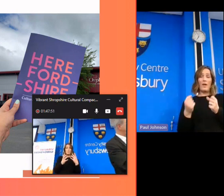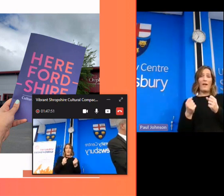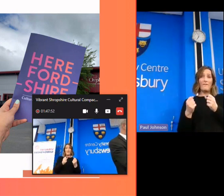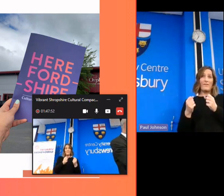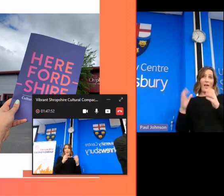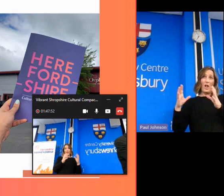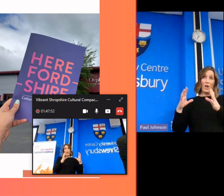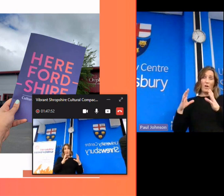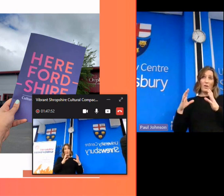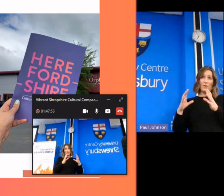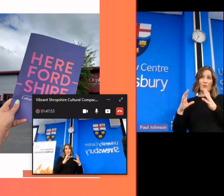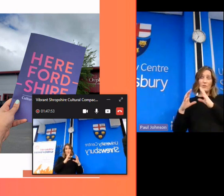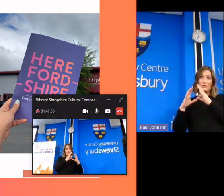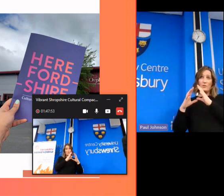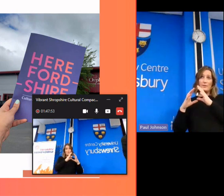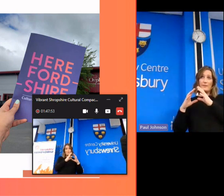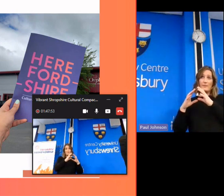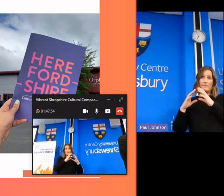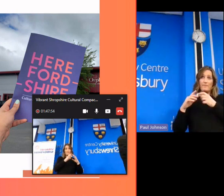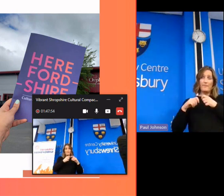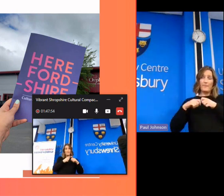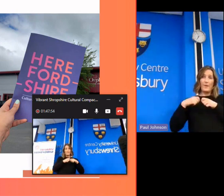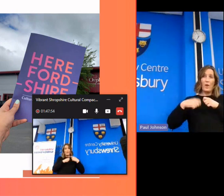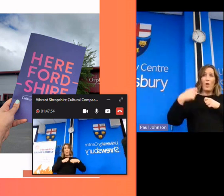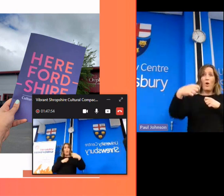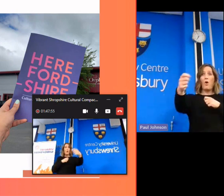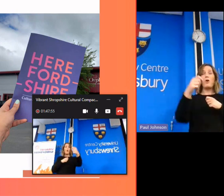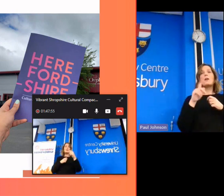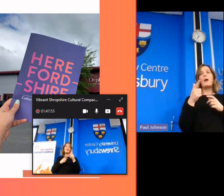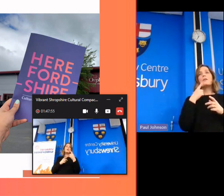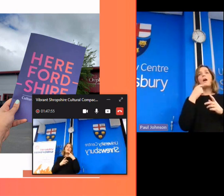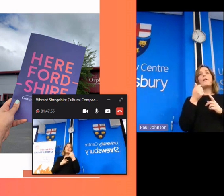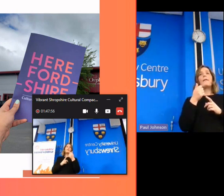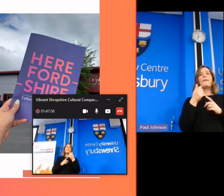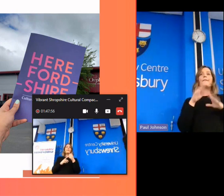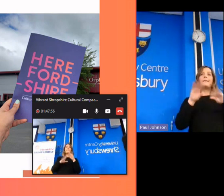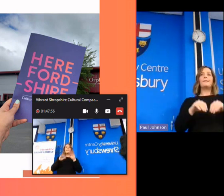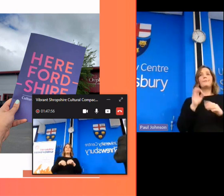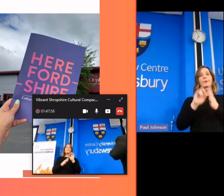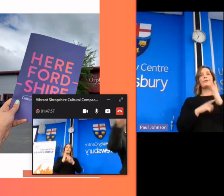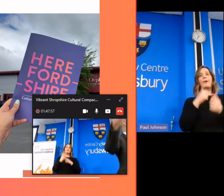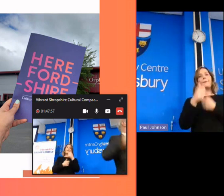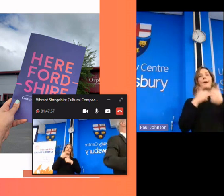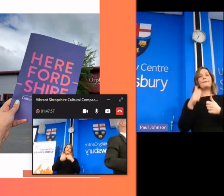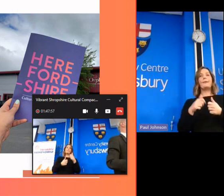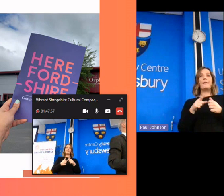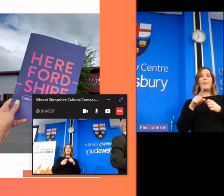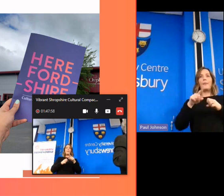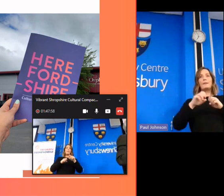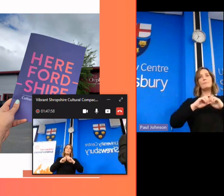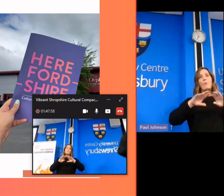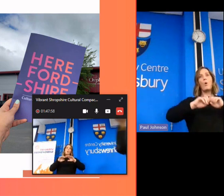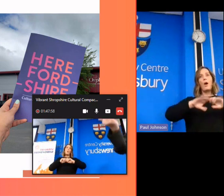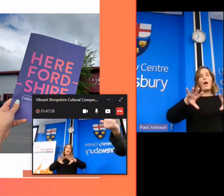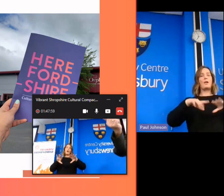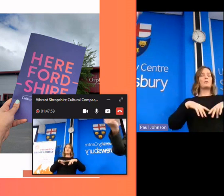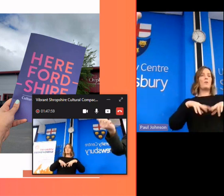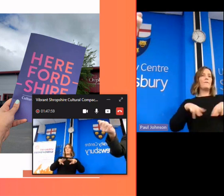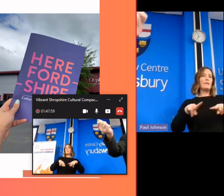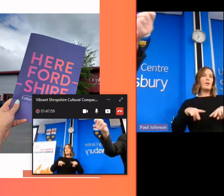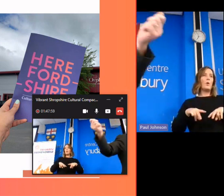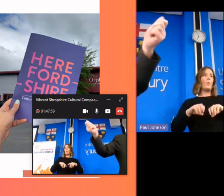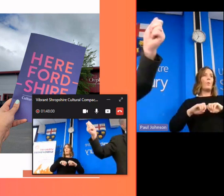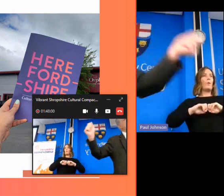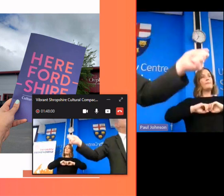tail this is so important with projects rather than saying that's great look here is it was a podcast or here's a video or